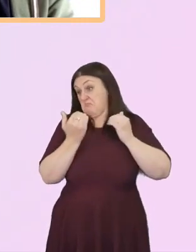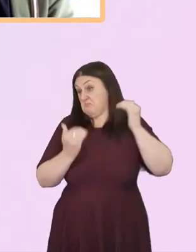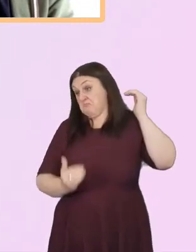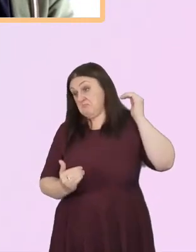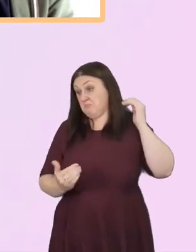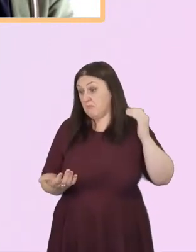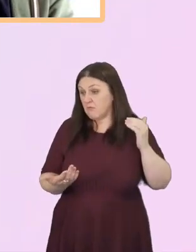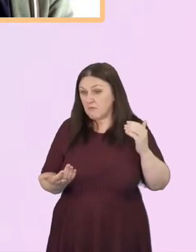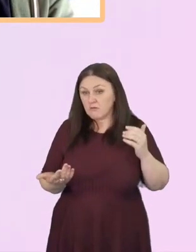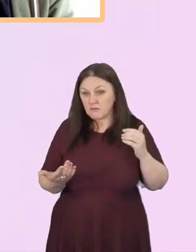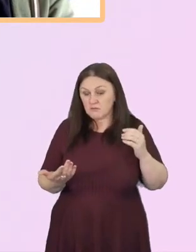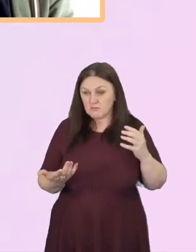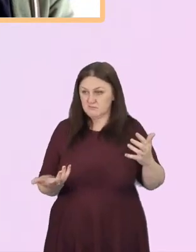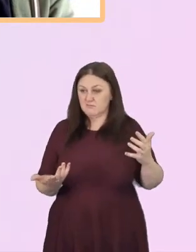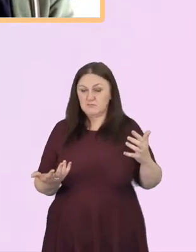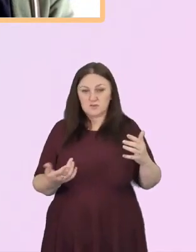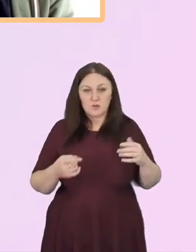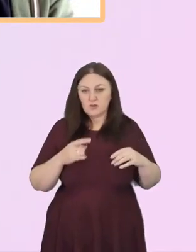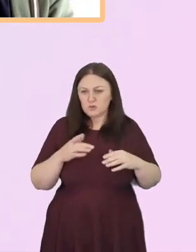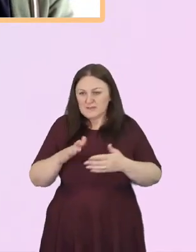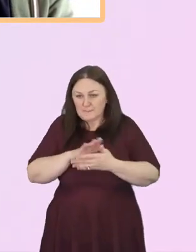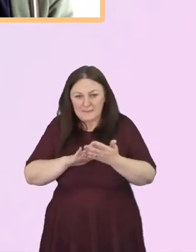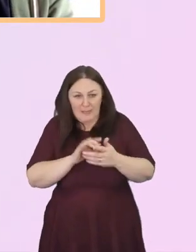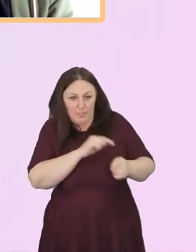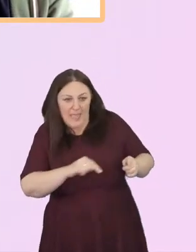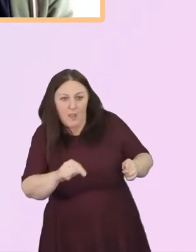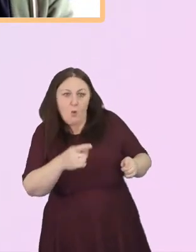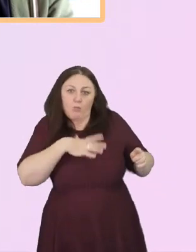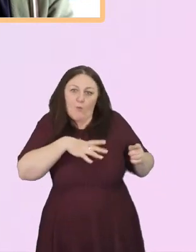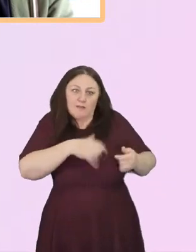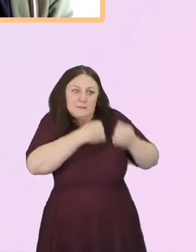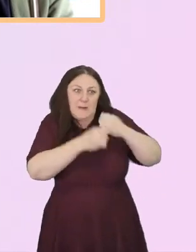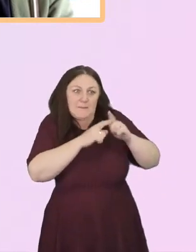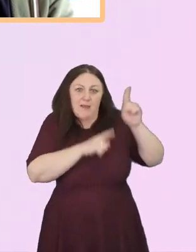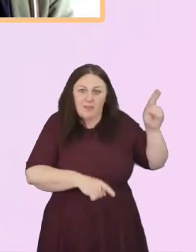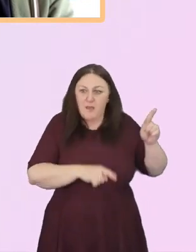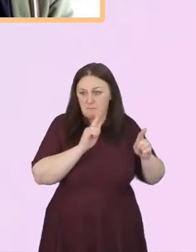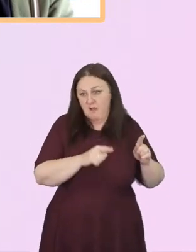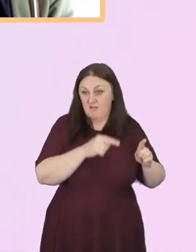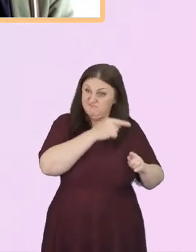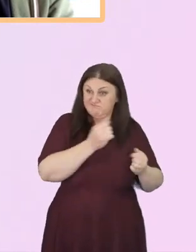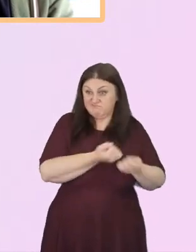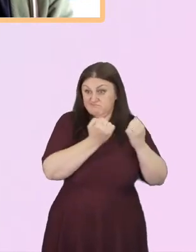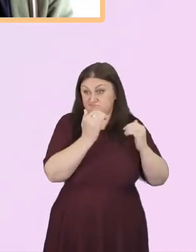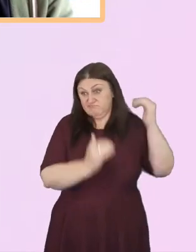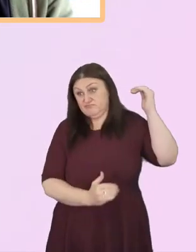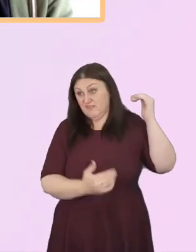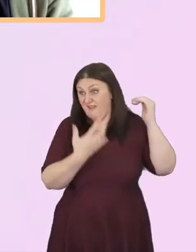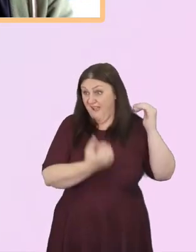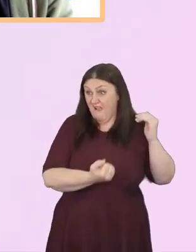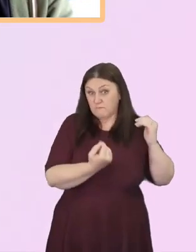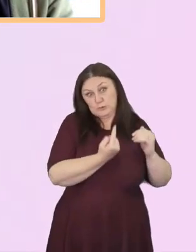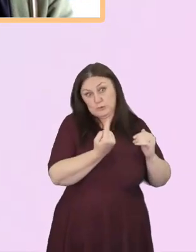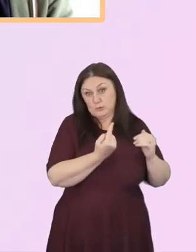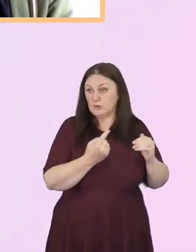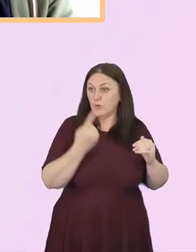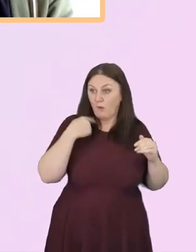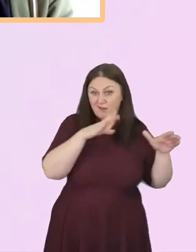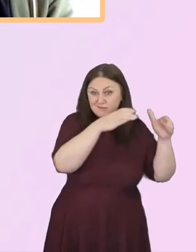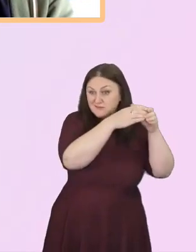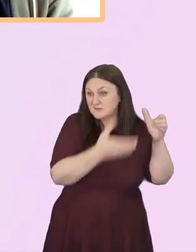experience there, therefore, a white person in that country actually has a